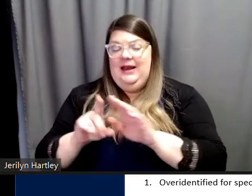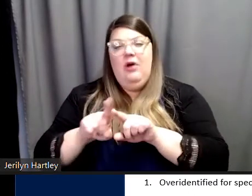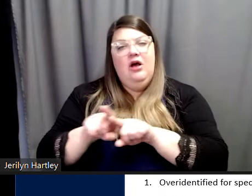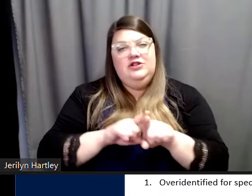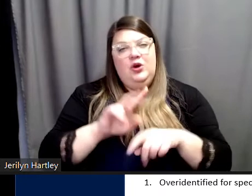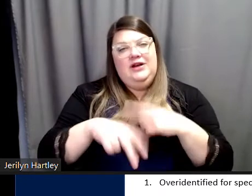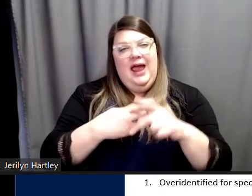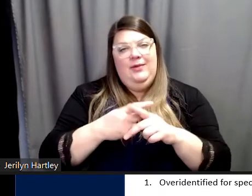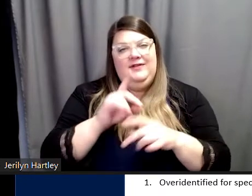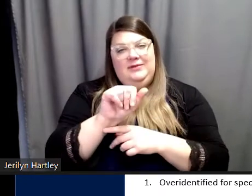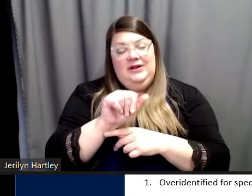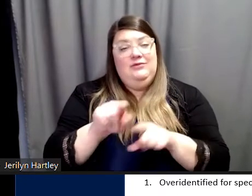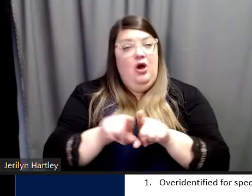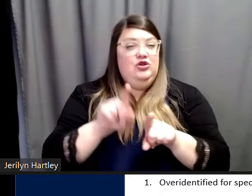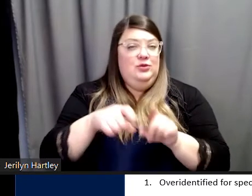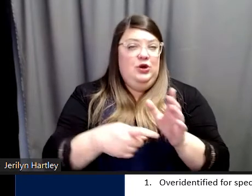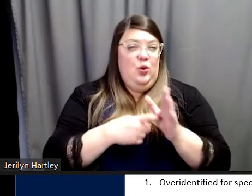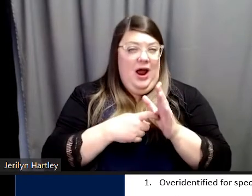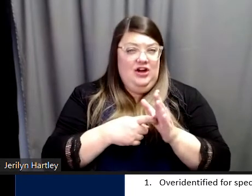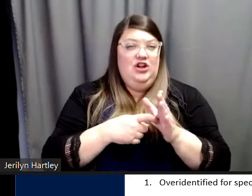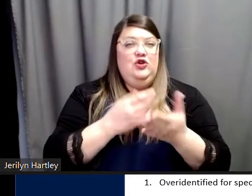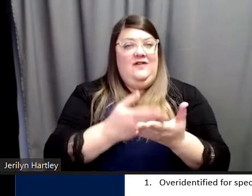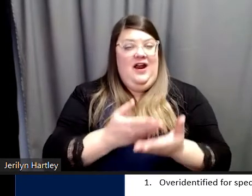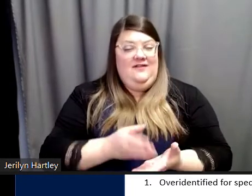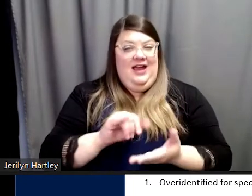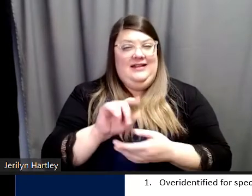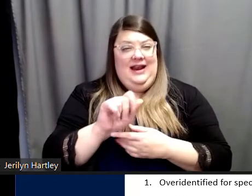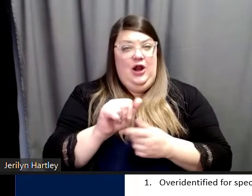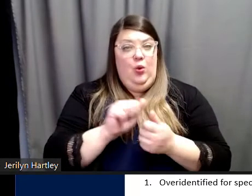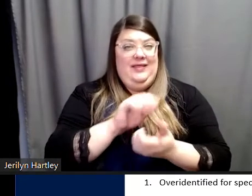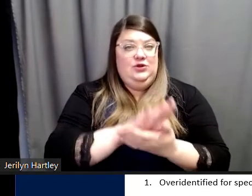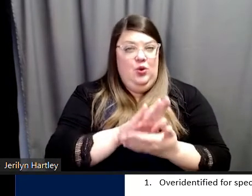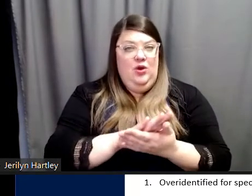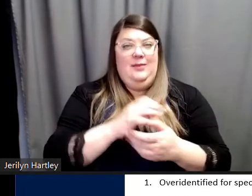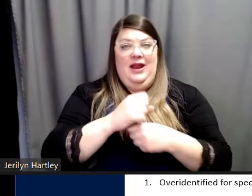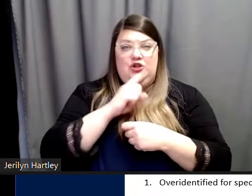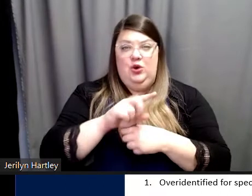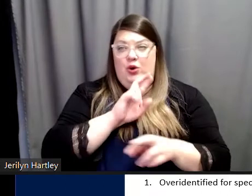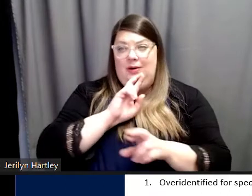then they should be required to verify this data with the schools and ensure reporting compliance.